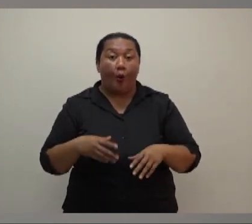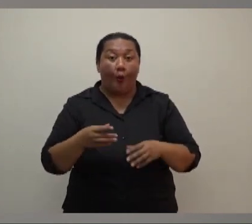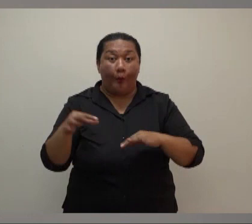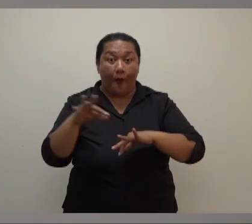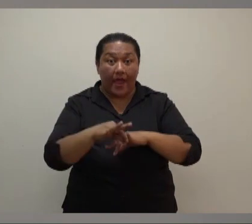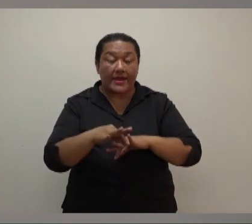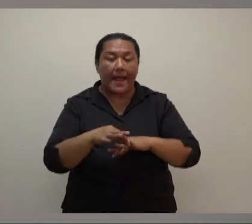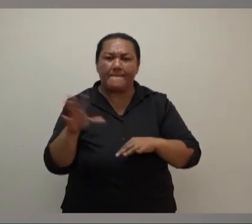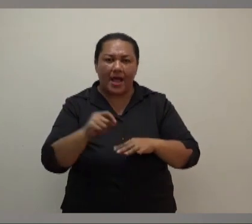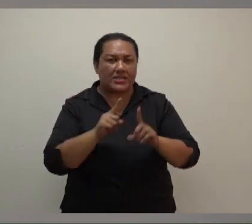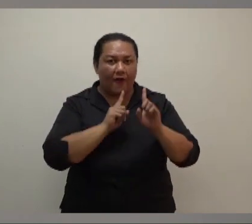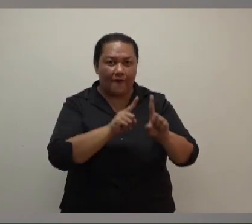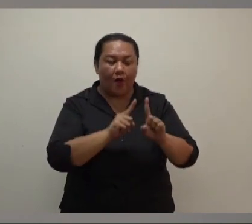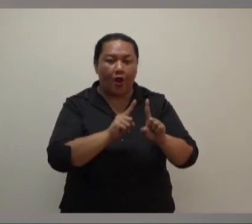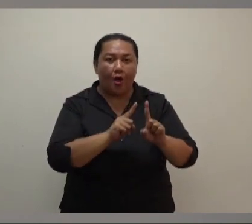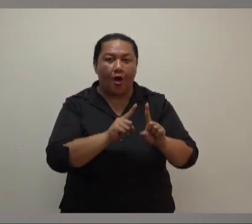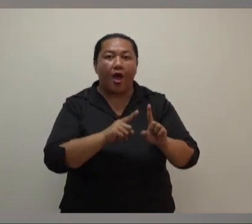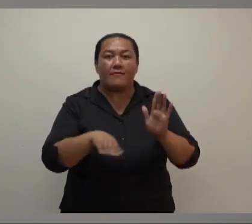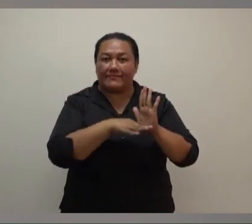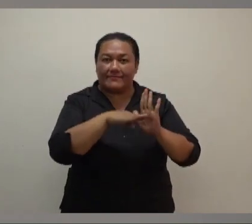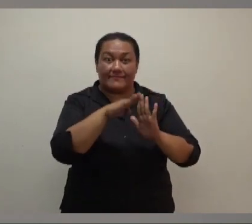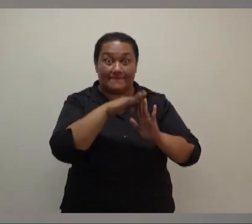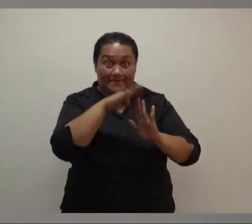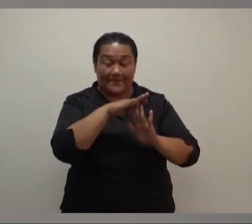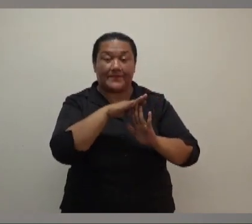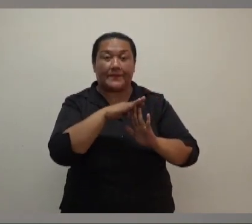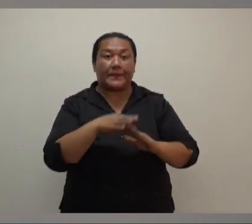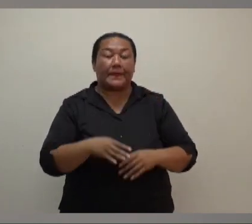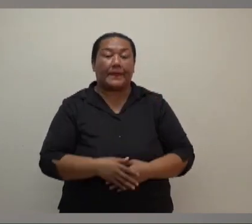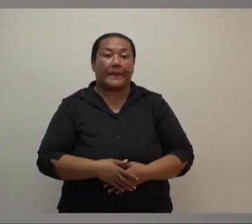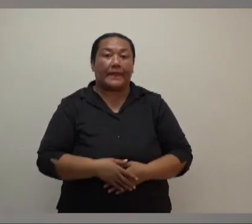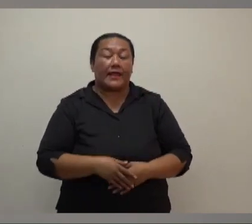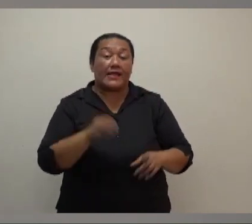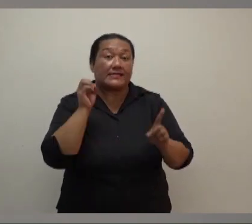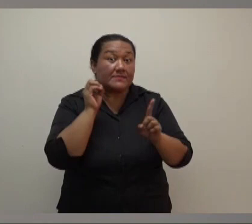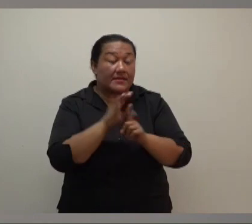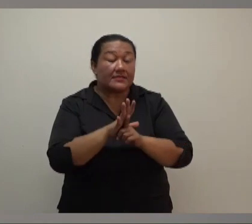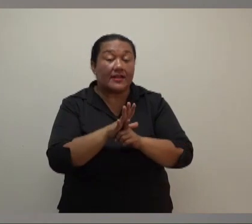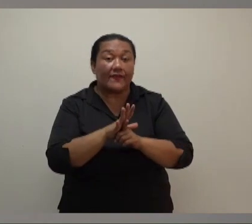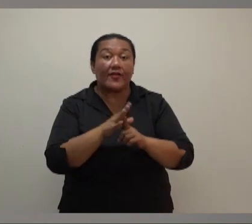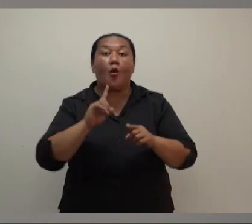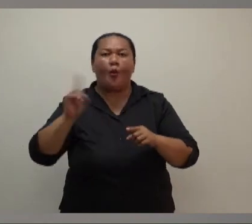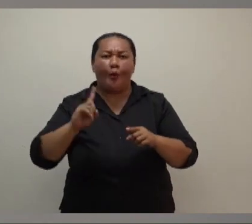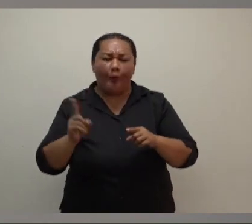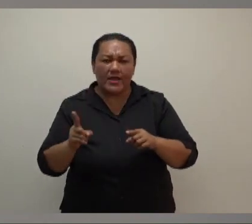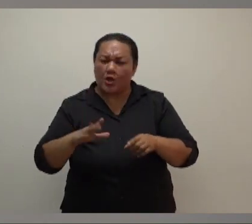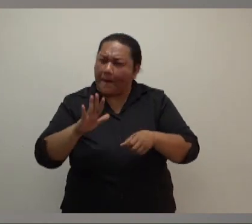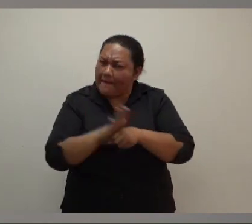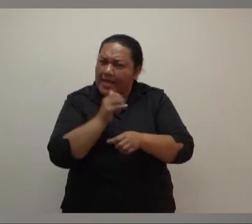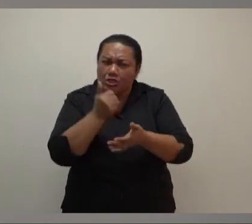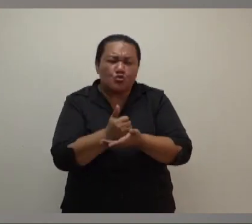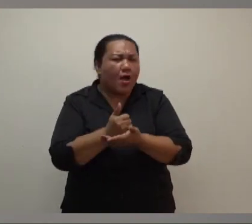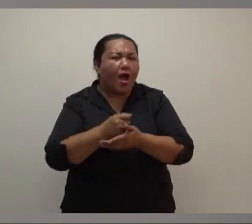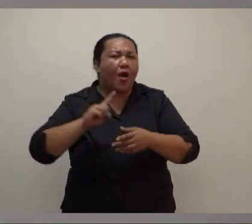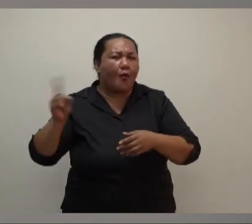-safe measures. You do not need a permit or any specific certification to host these events. We need to make sure that,